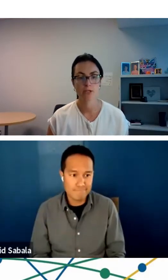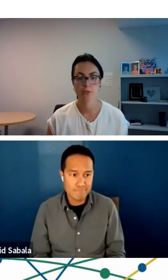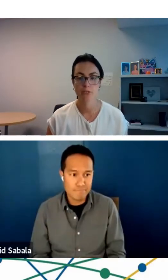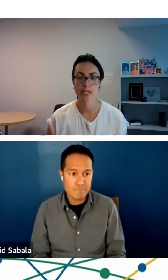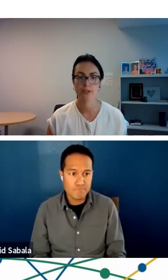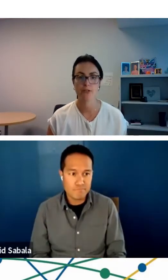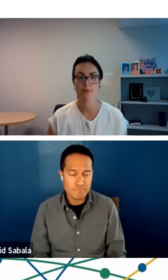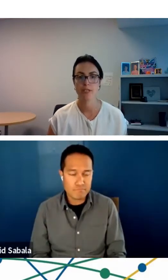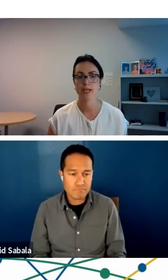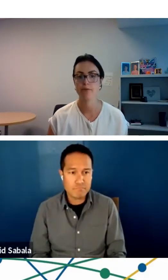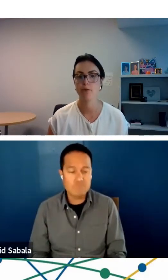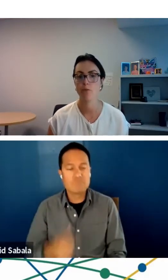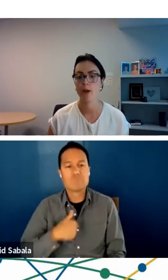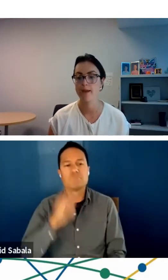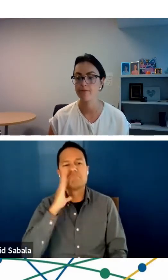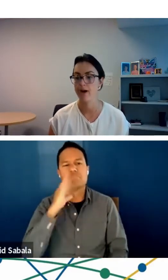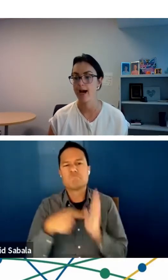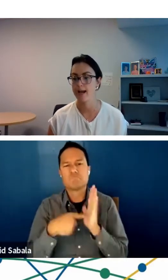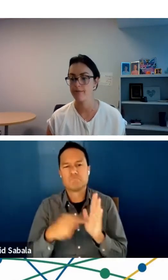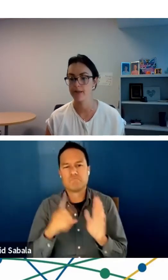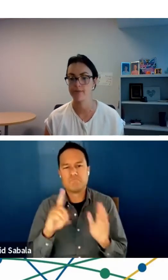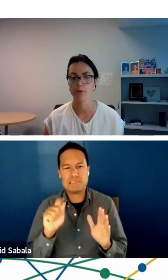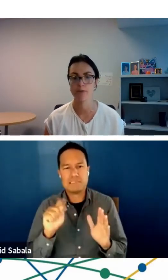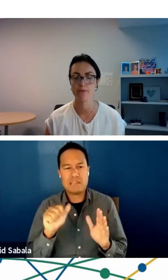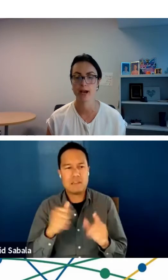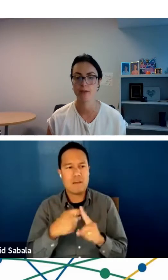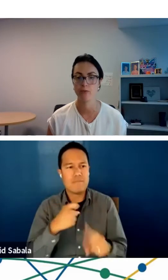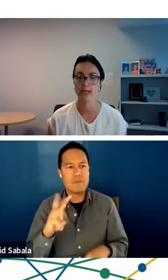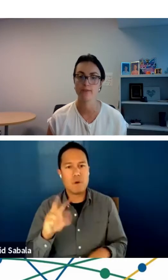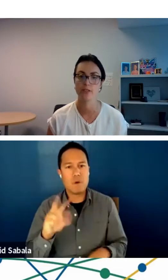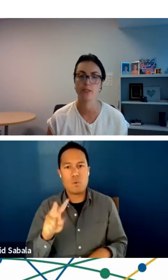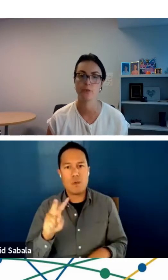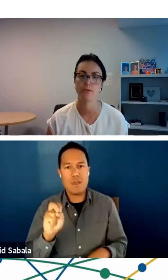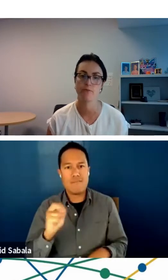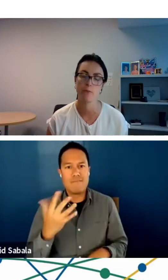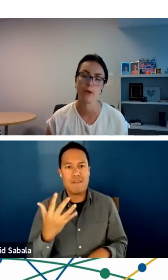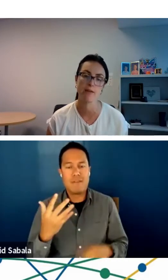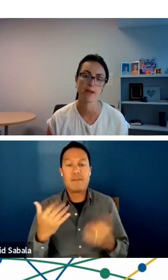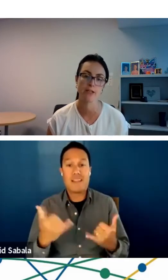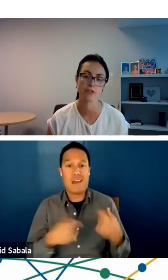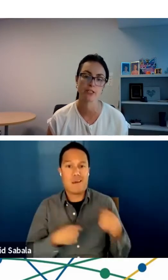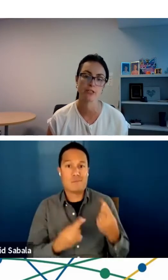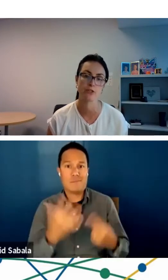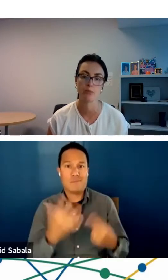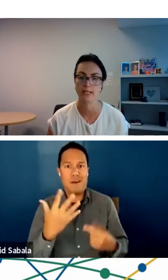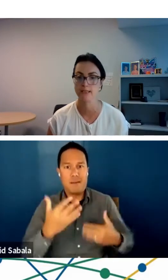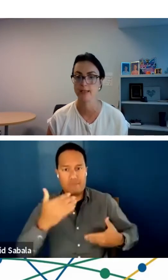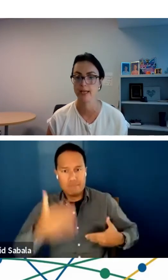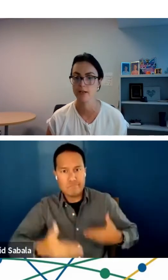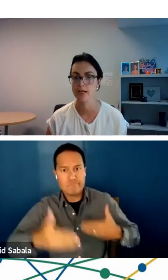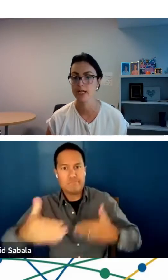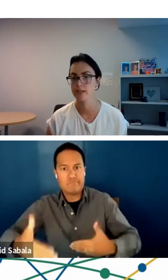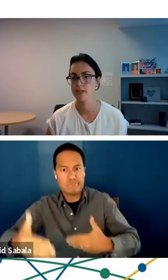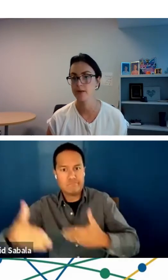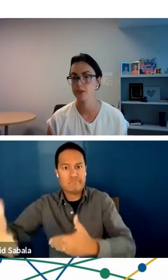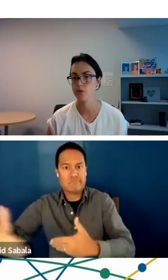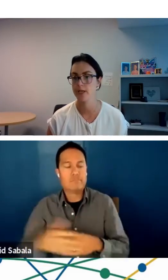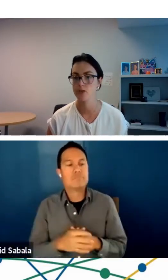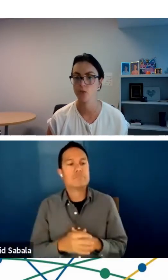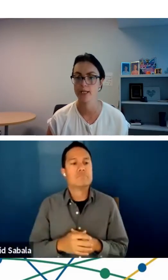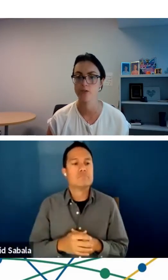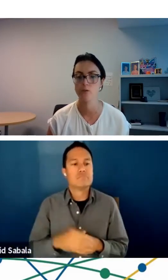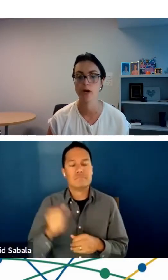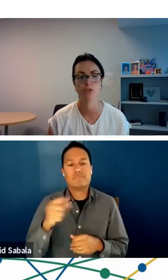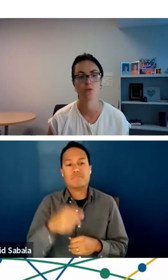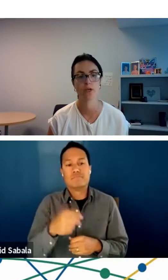I'm going to present you some data from wave five. They have now been five waves, and this was a wave actually that took place later, December